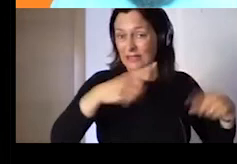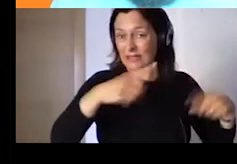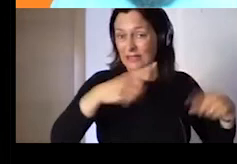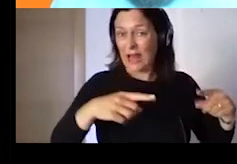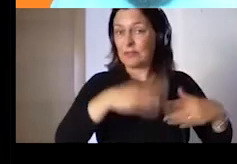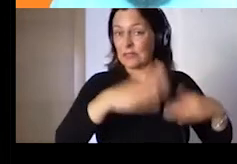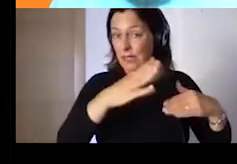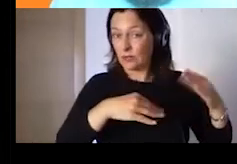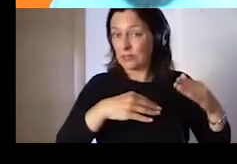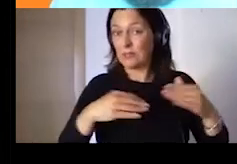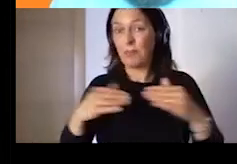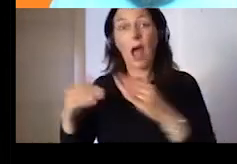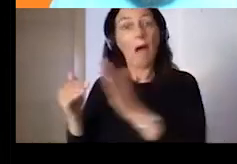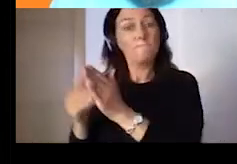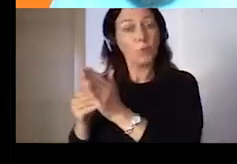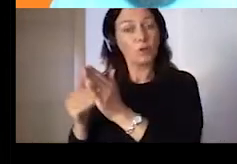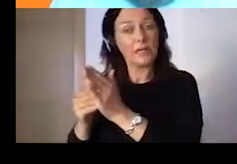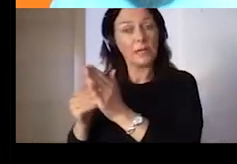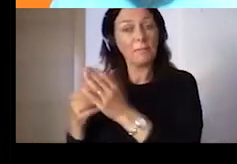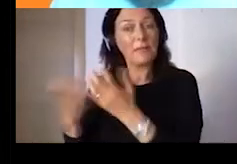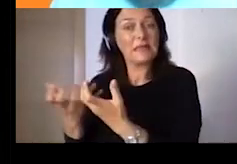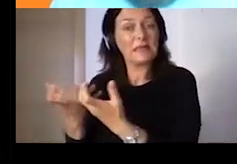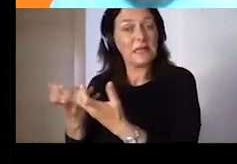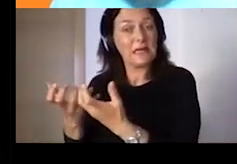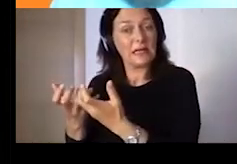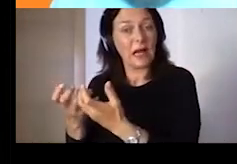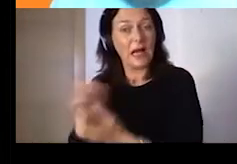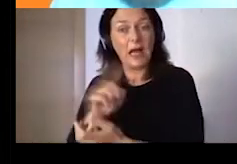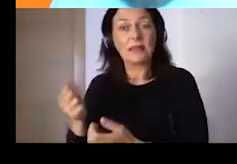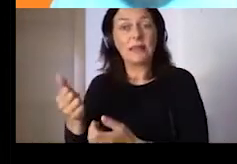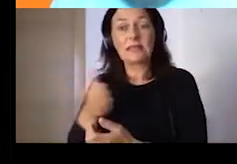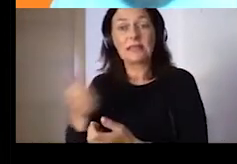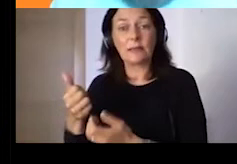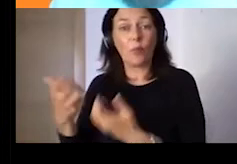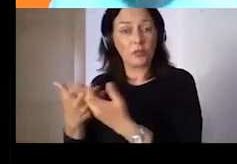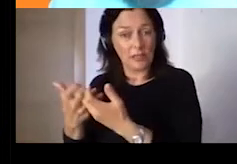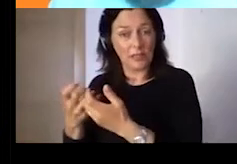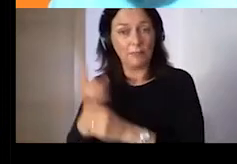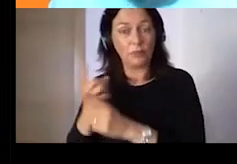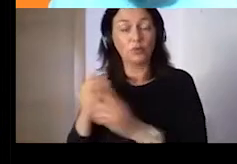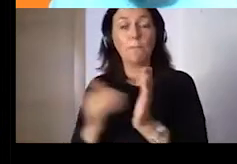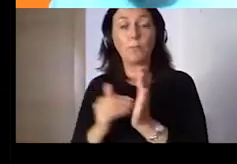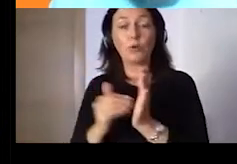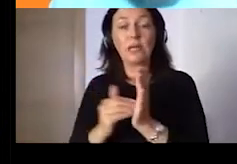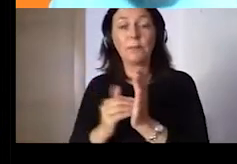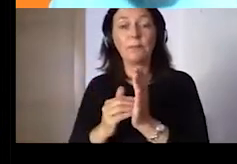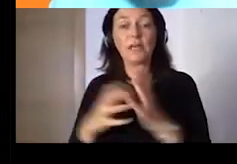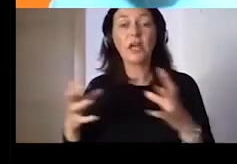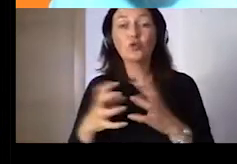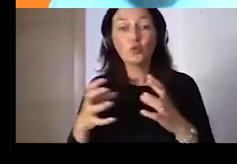but especially the need of the society and the request of the society. With the digital